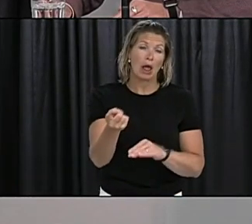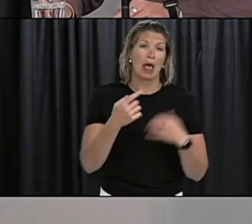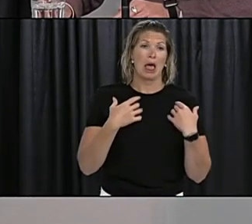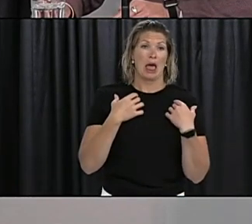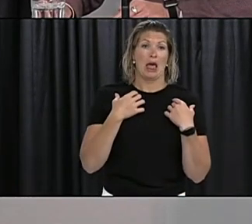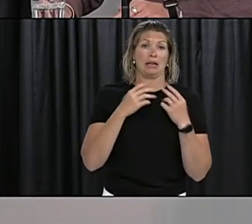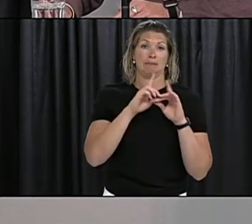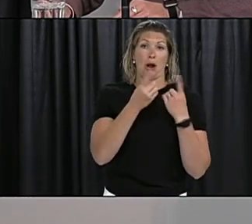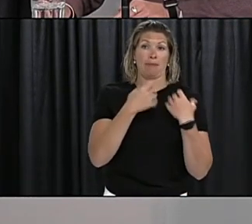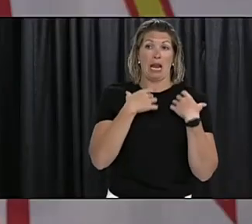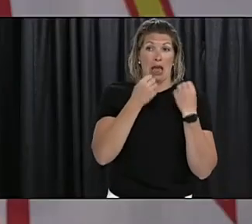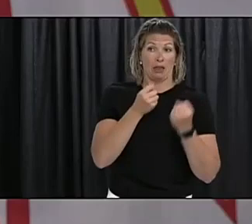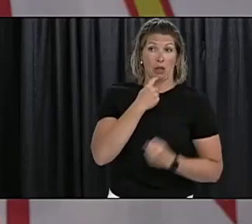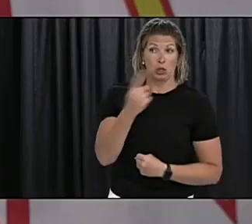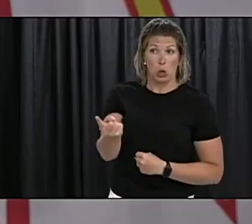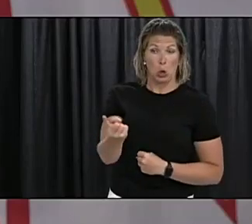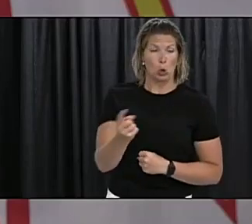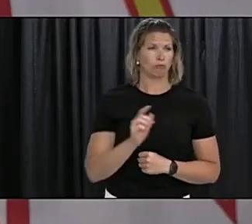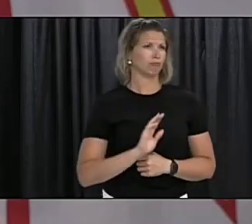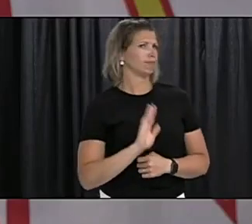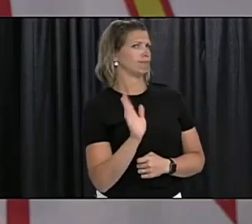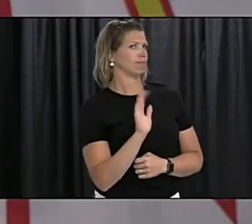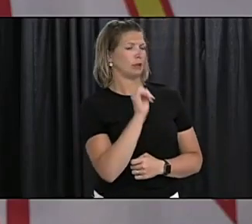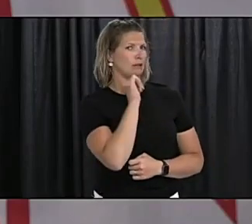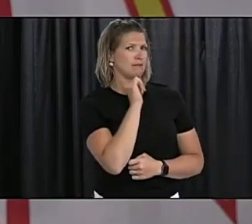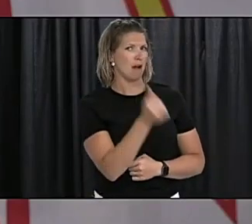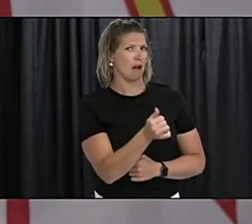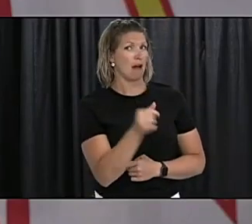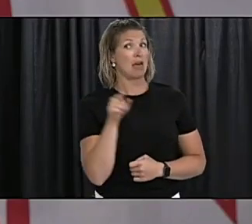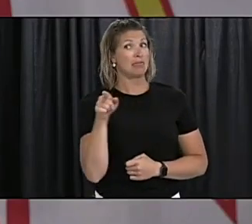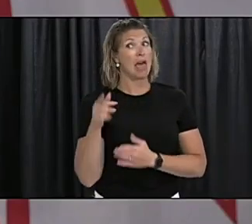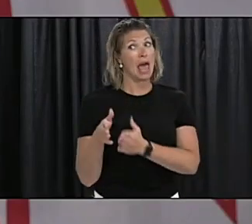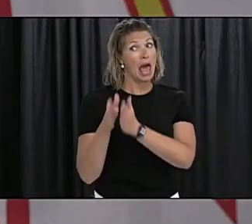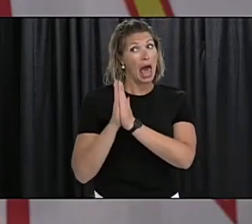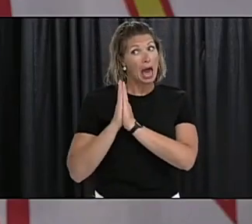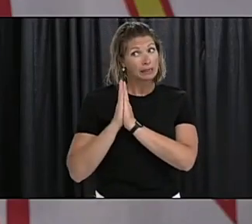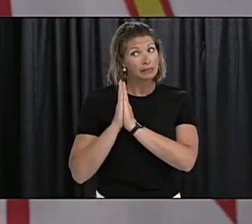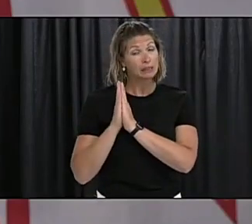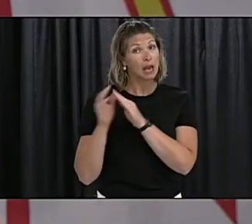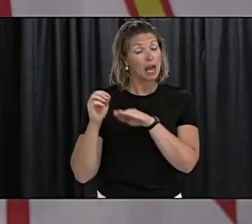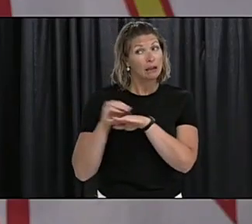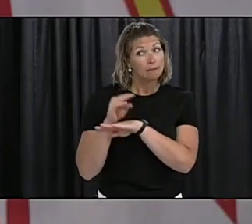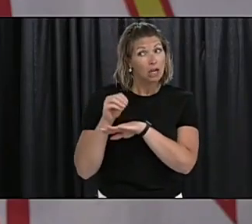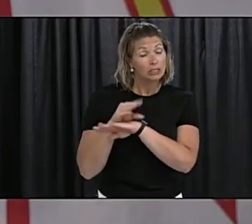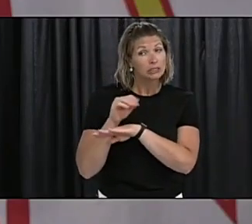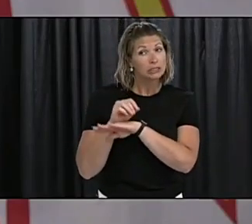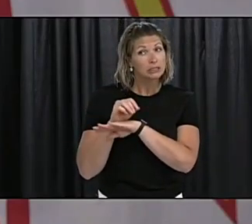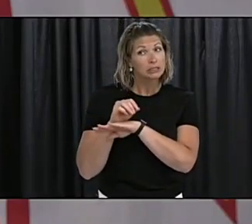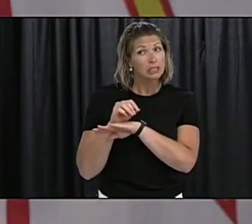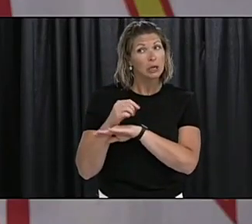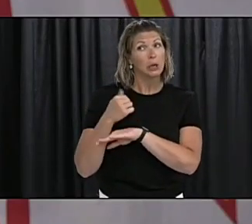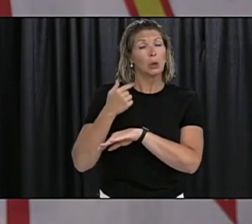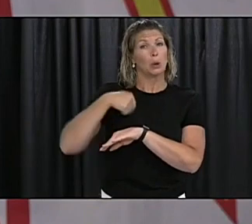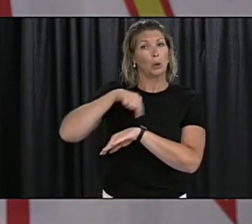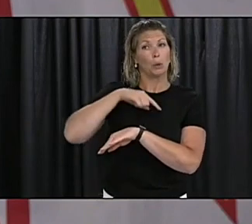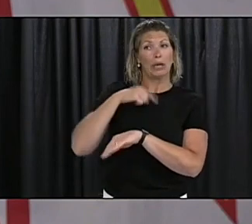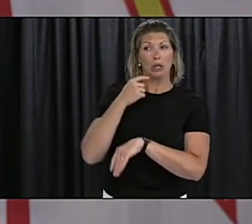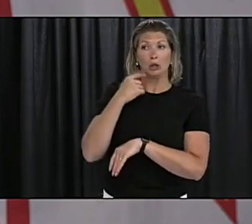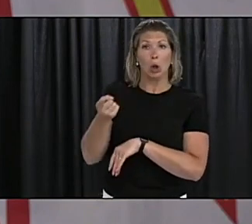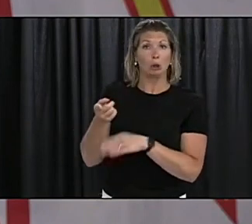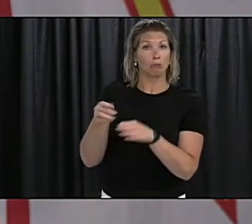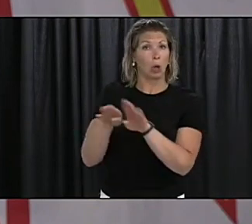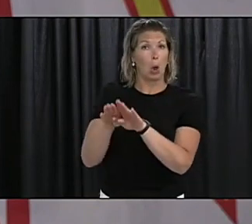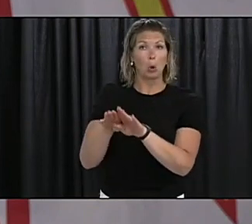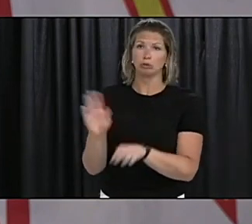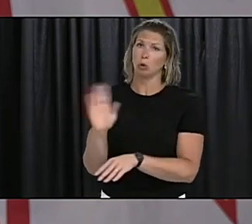officials and in fact you know had they reached out to public health to ask advice we would not have advised that the